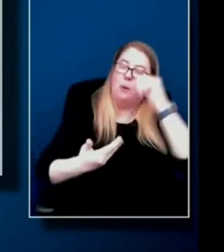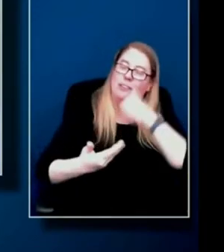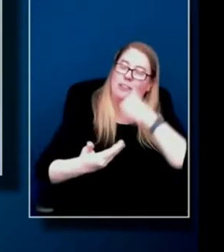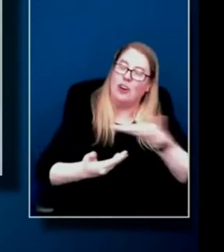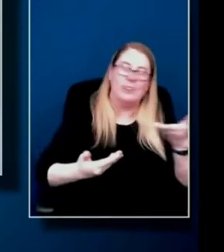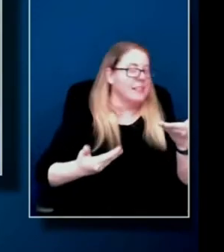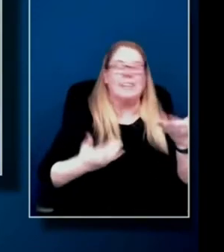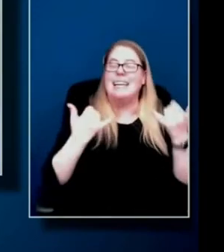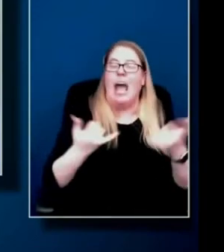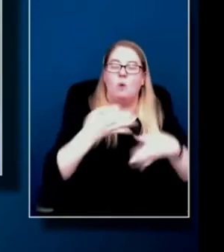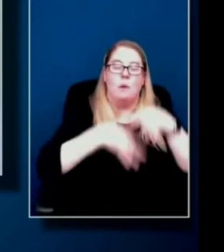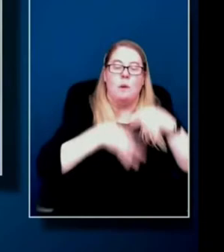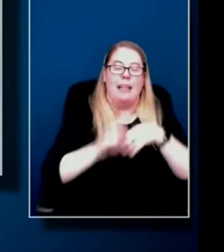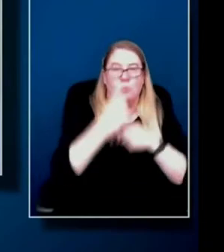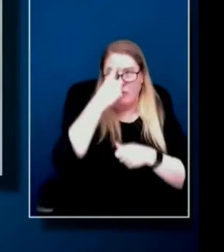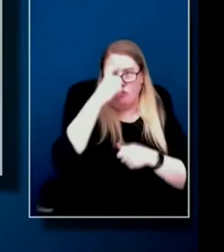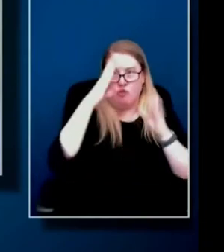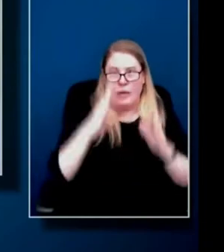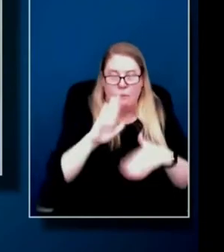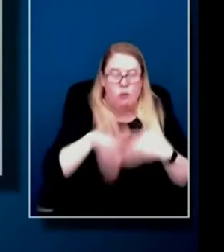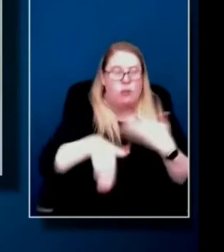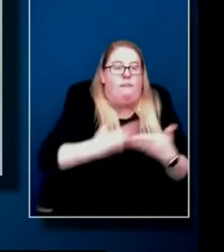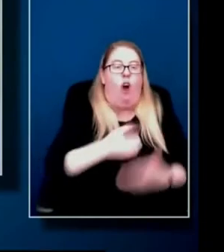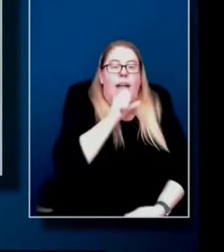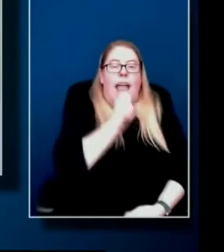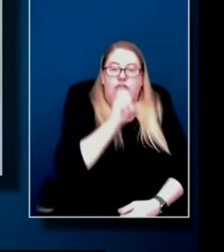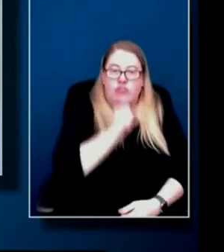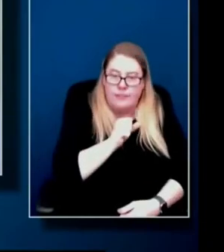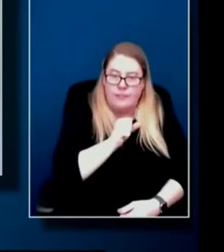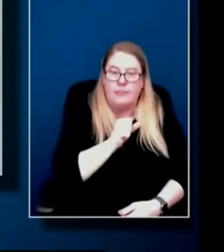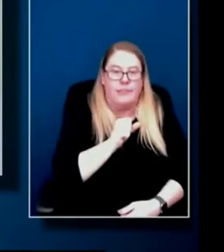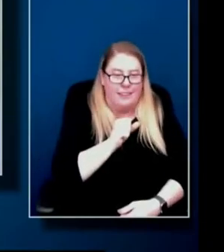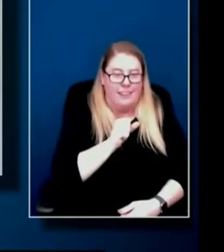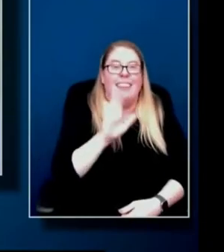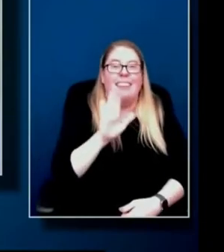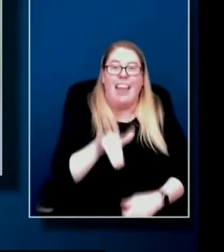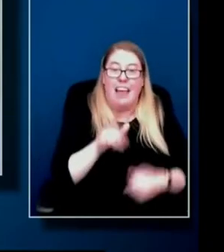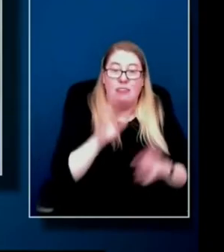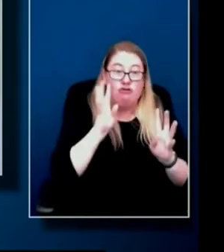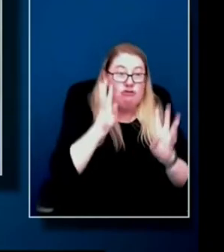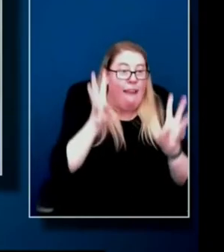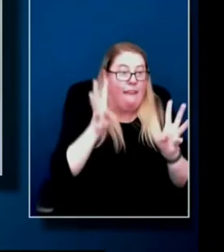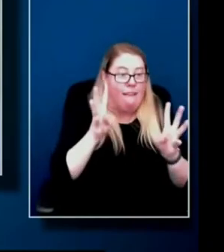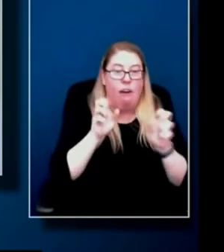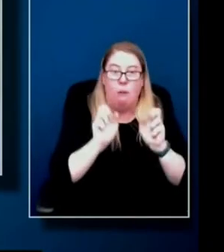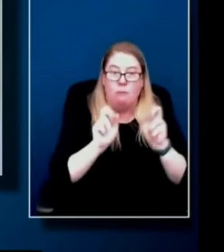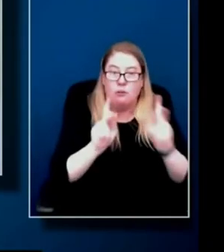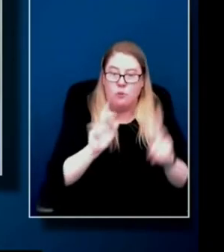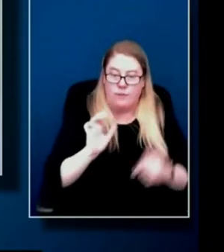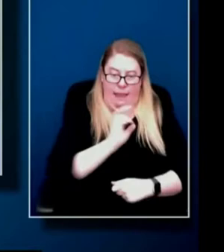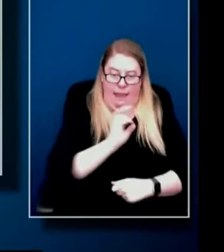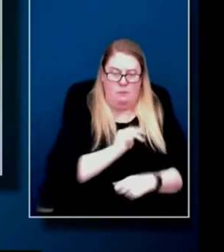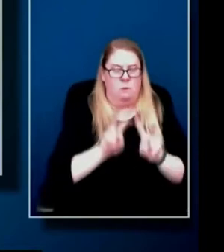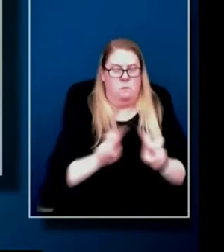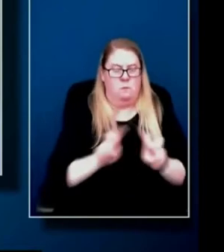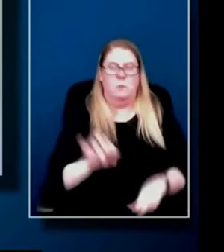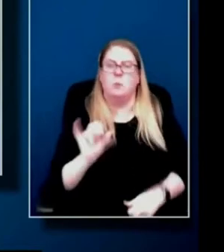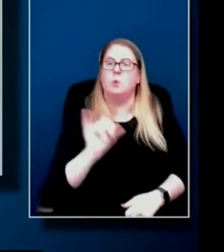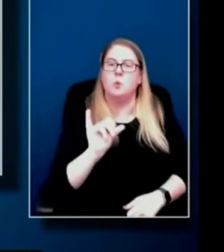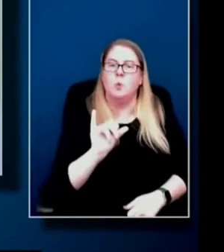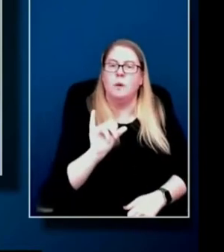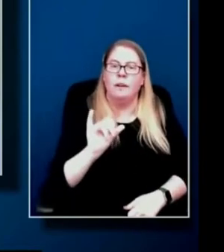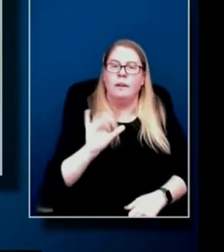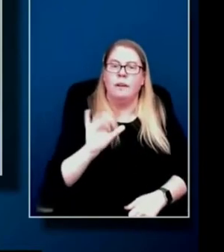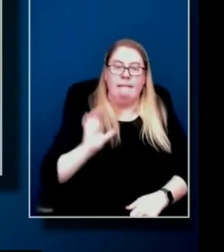all ages. And so I love the fact that it's opened up the creativity, the opportunity for our cast members to look at that. We, we have our cast members